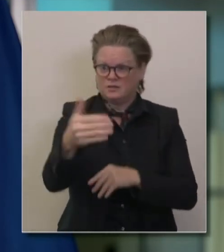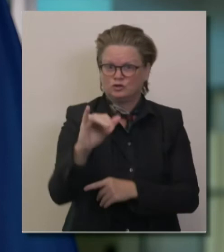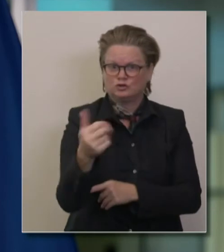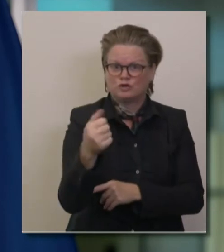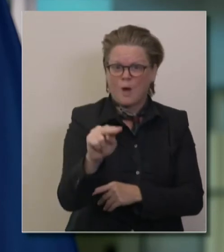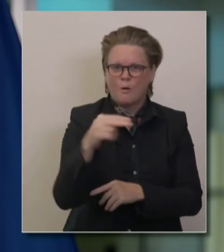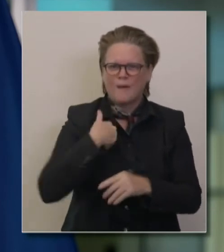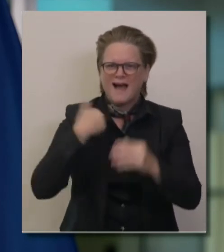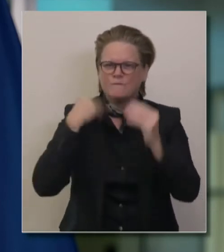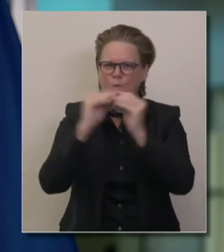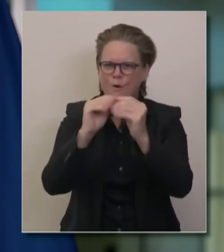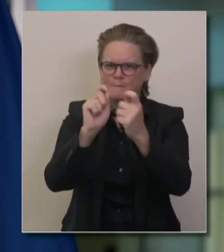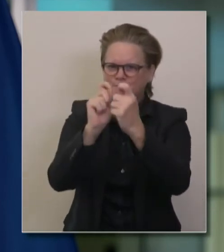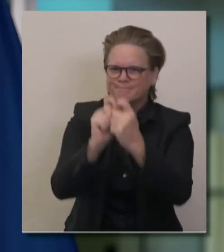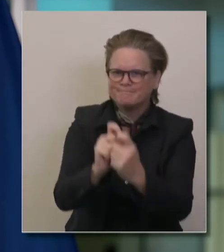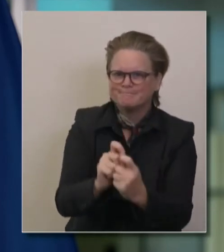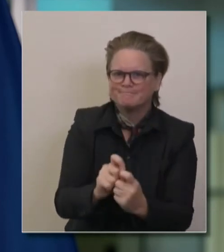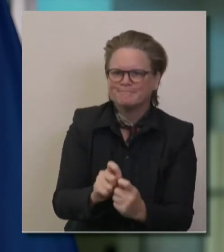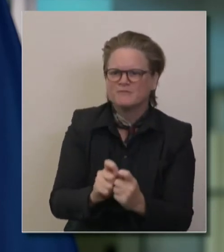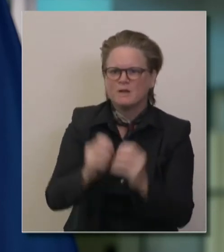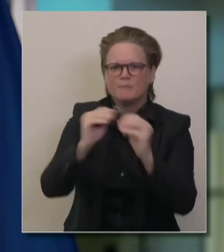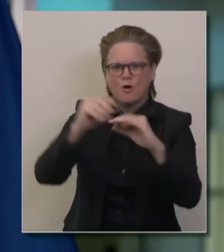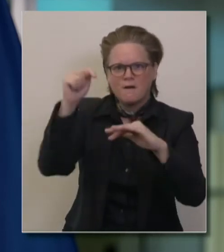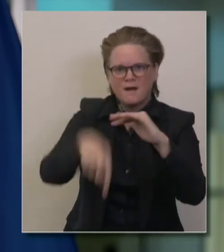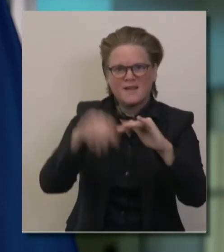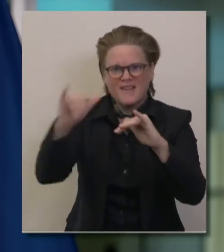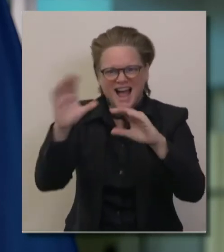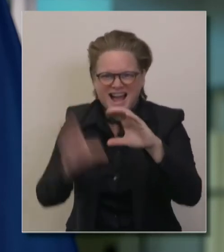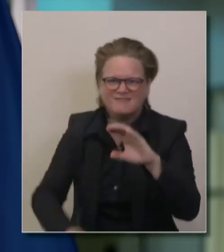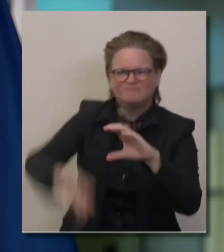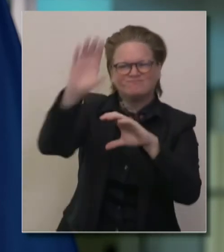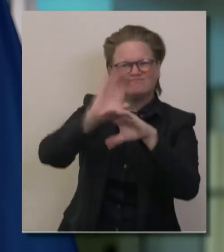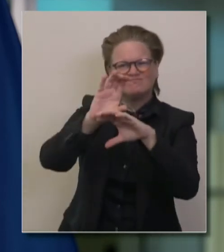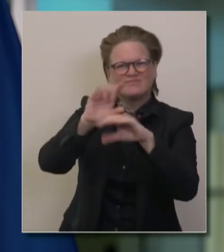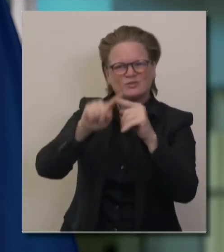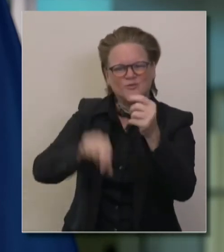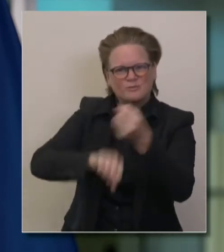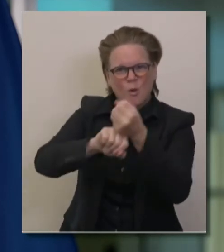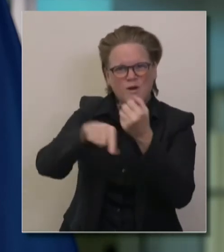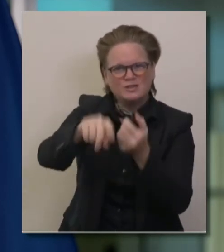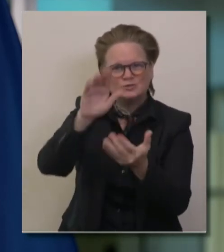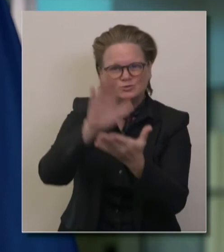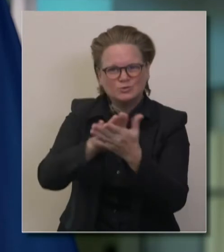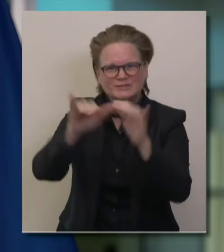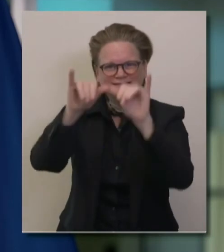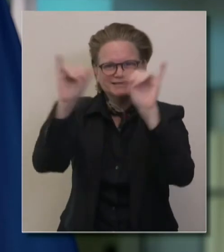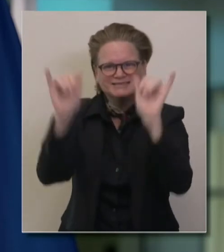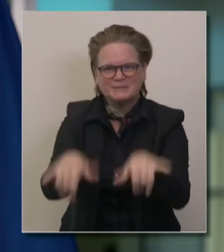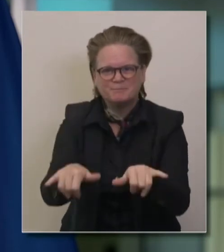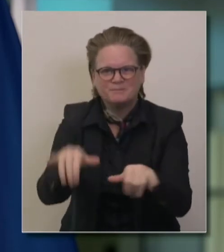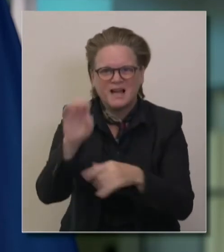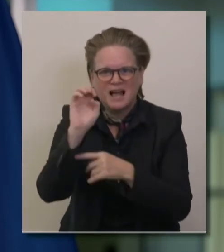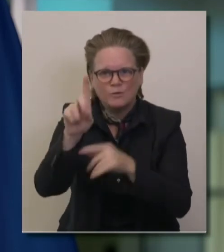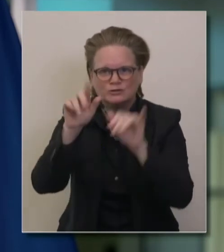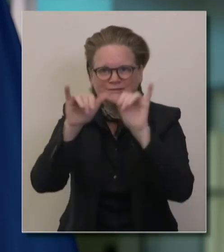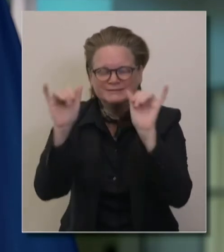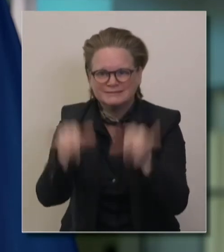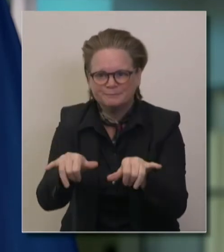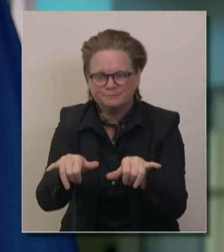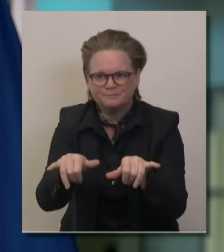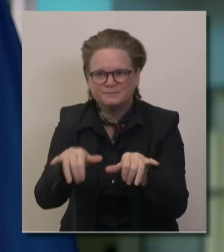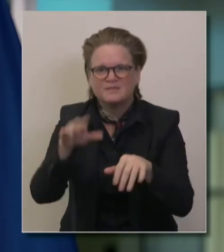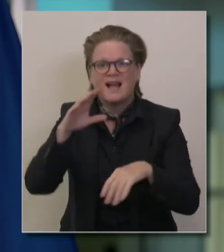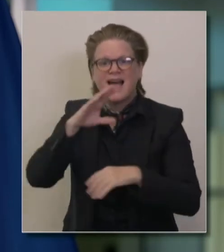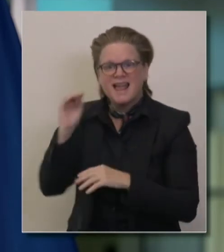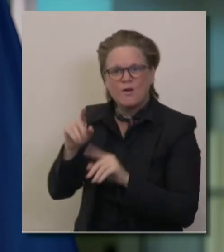more supports for our school system, substantially more support, including in the critical issue of testing, of